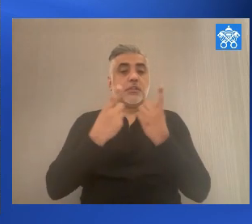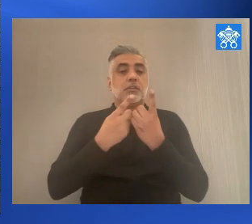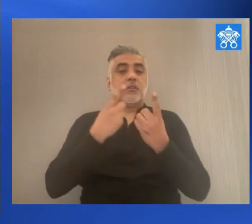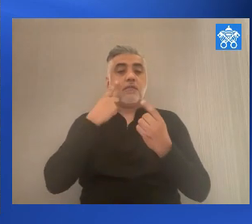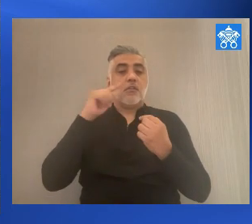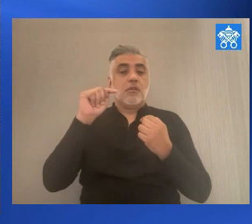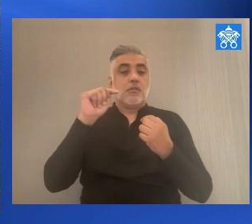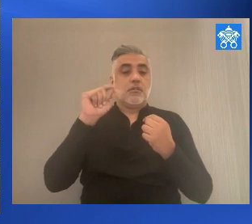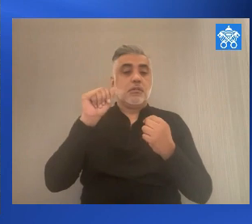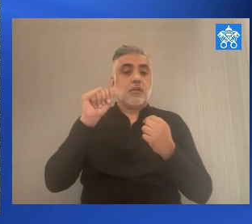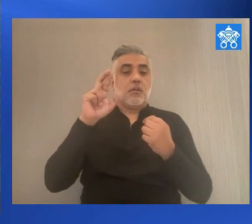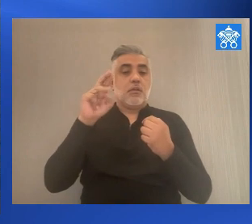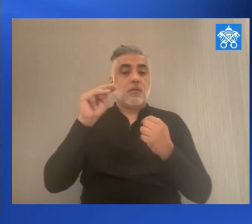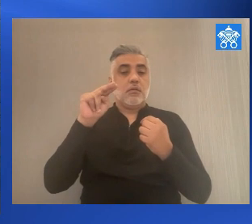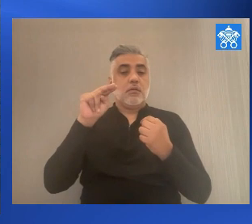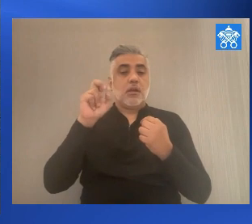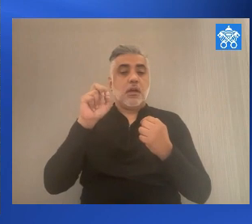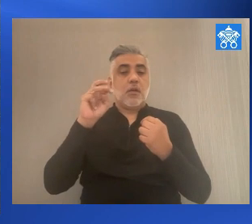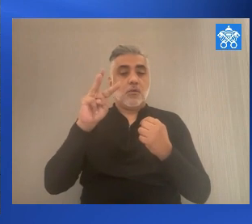procession.